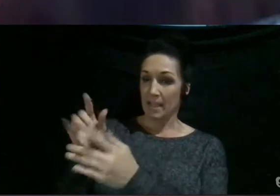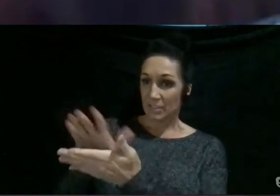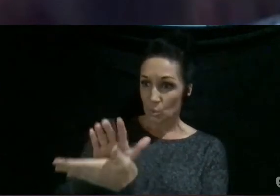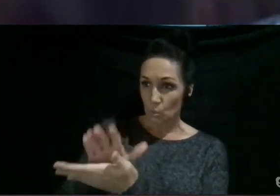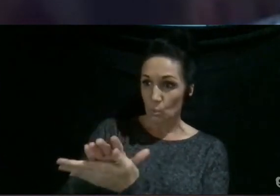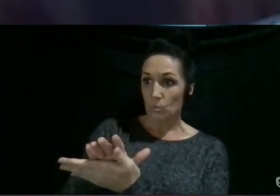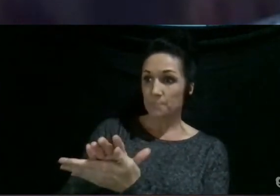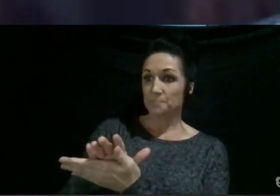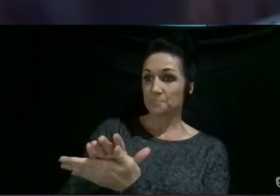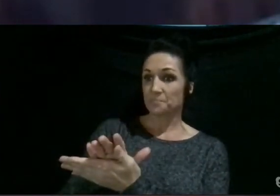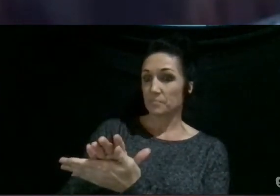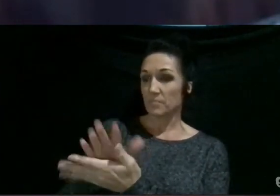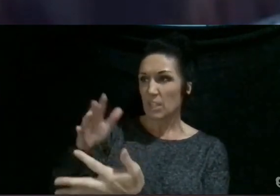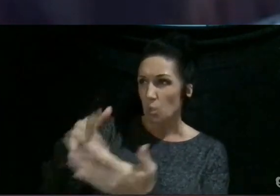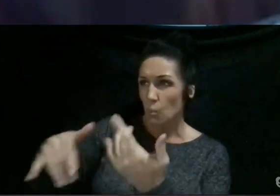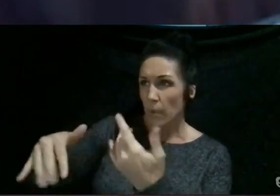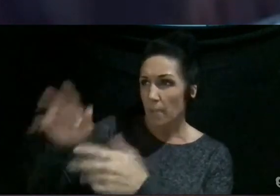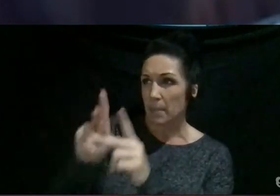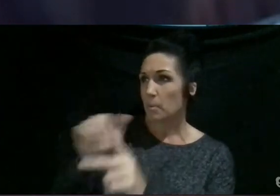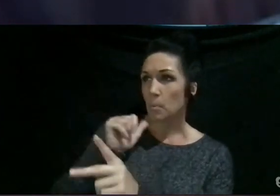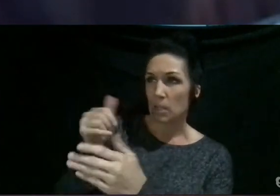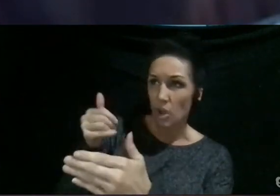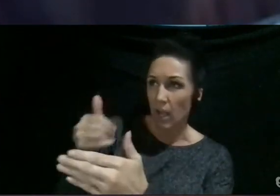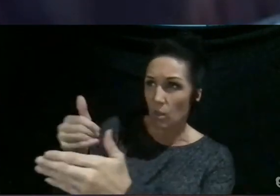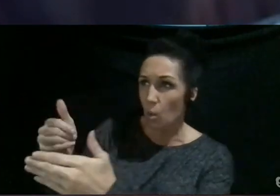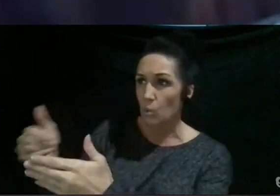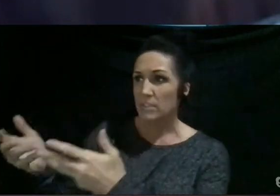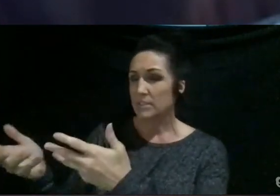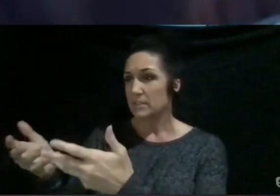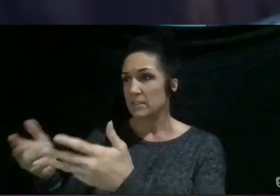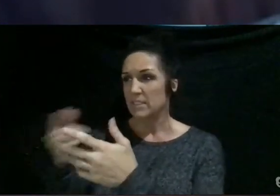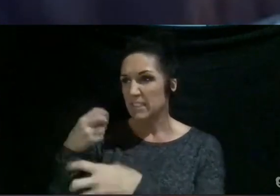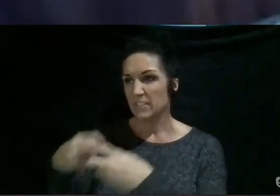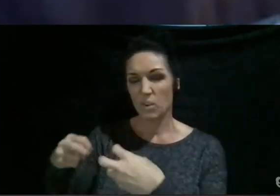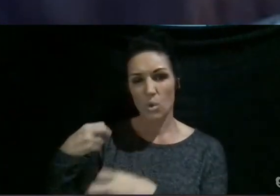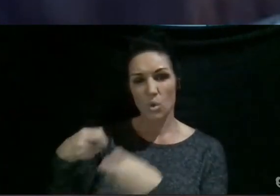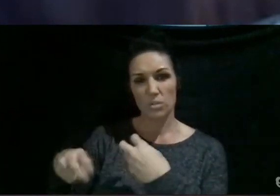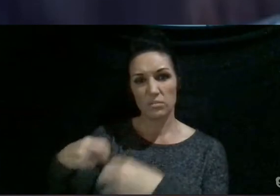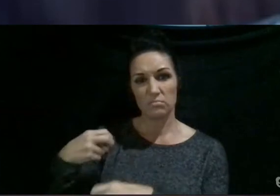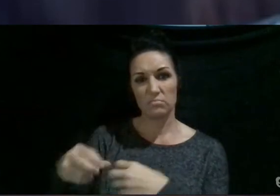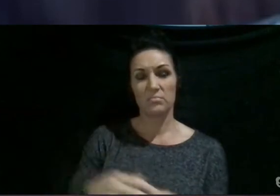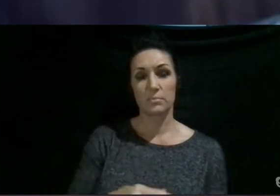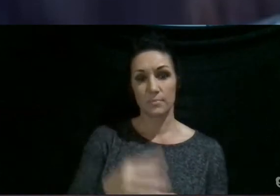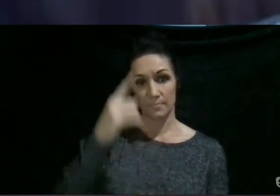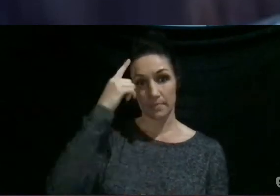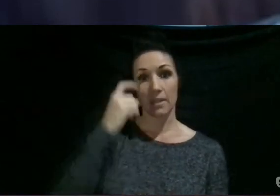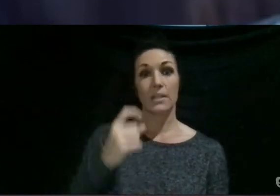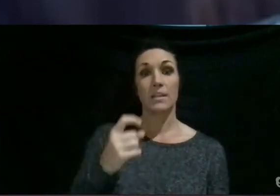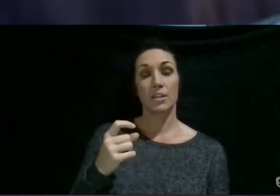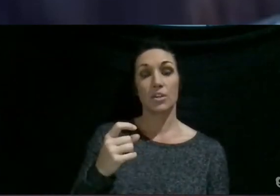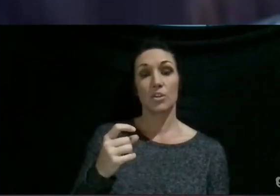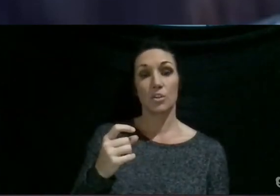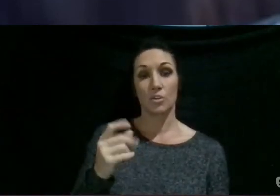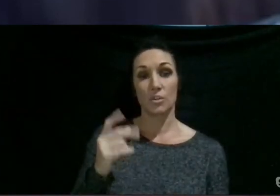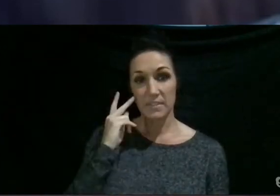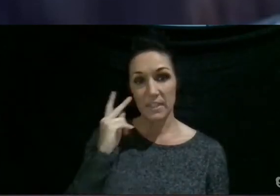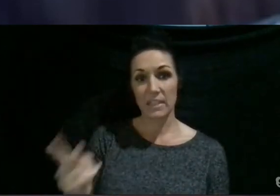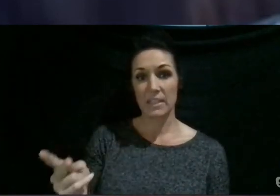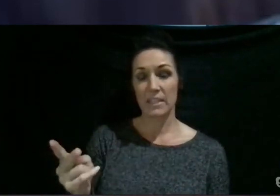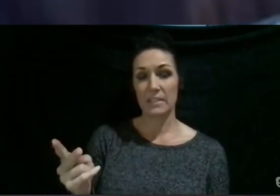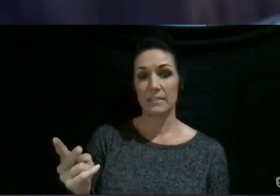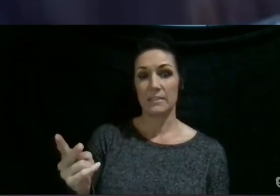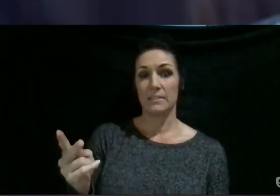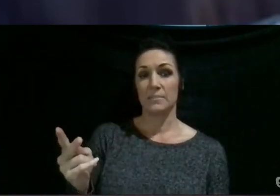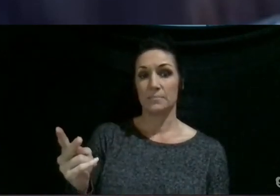you're around these people that you're not that close with, it's difficult because you're seeing directly into your heart when you're